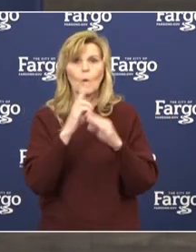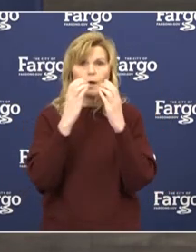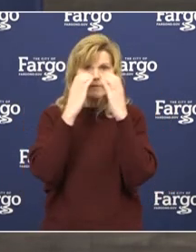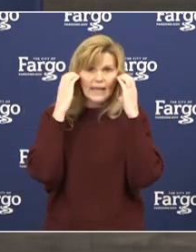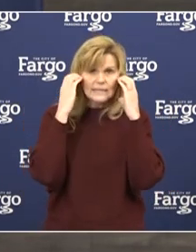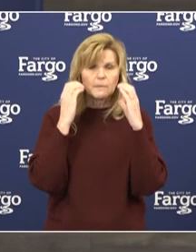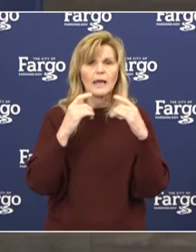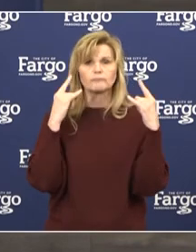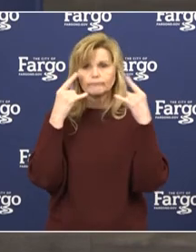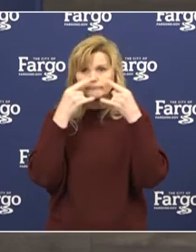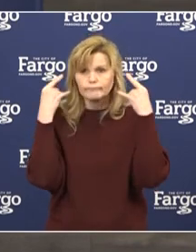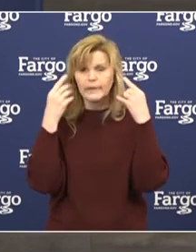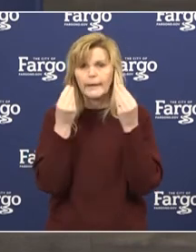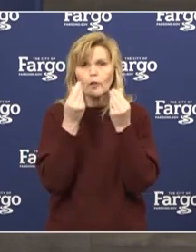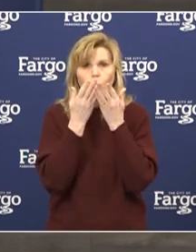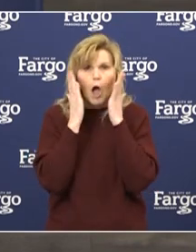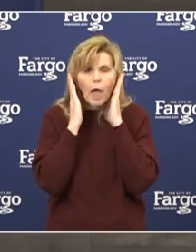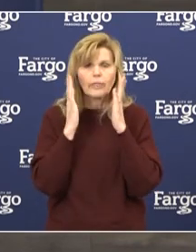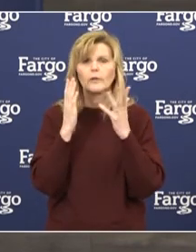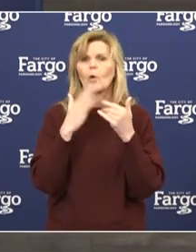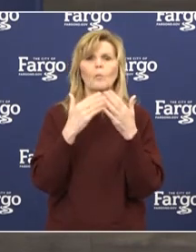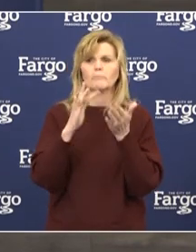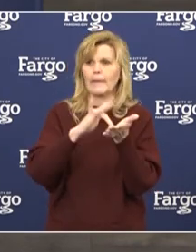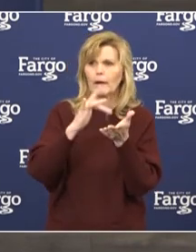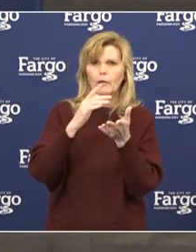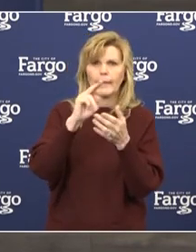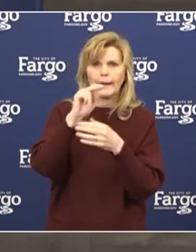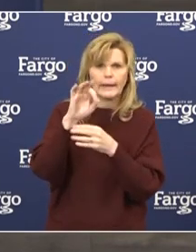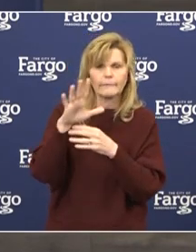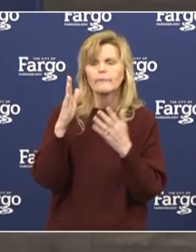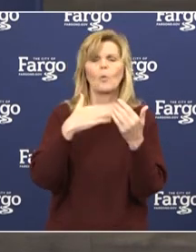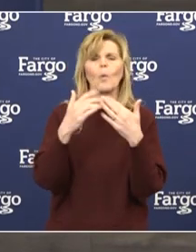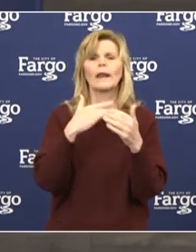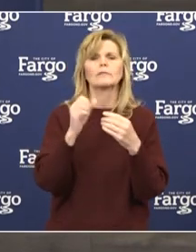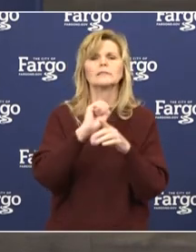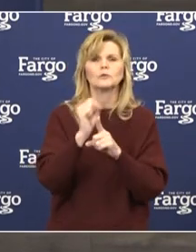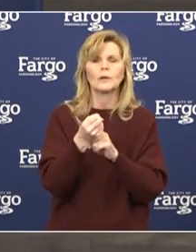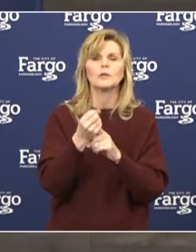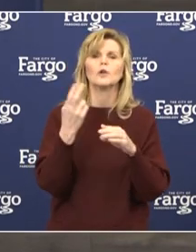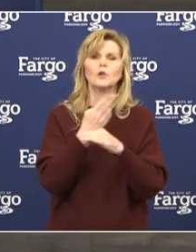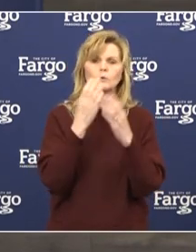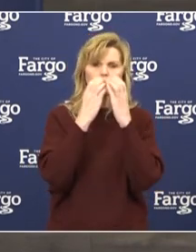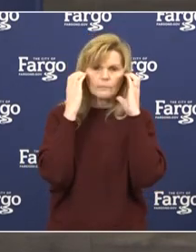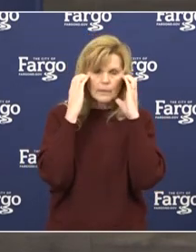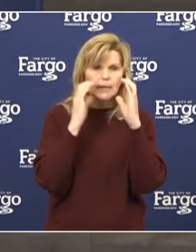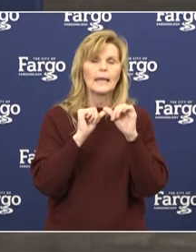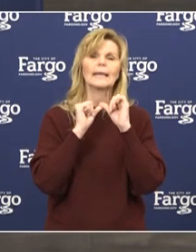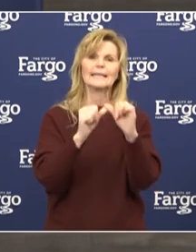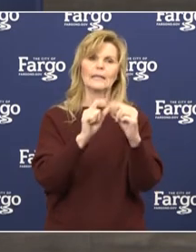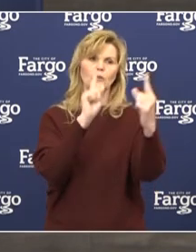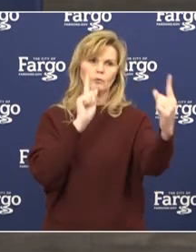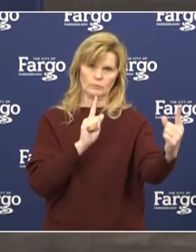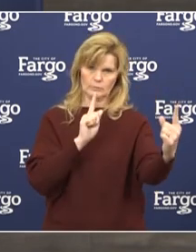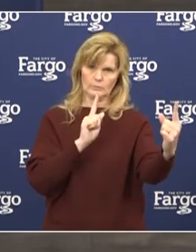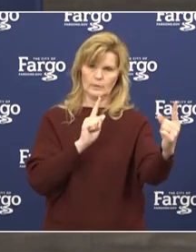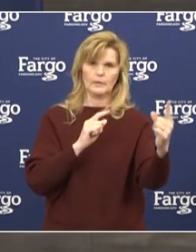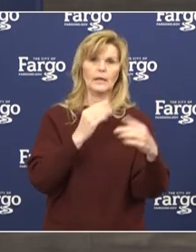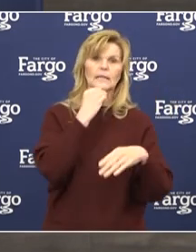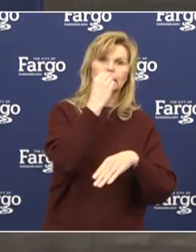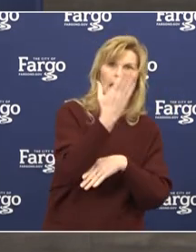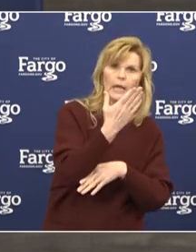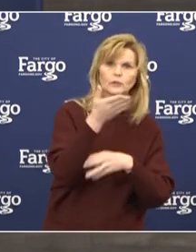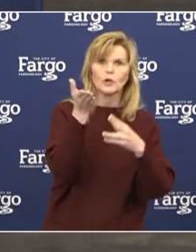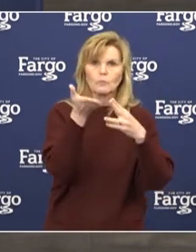either cloth or medical grade, depending on the situation, maintain that social distancing, even at lunch and during